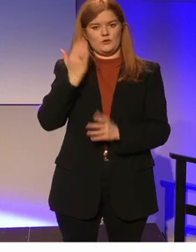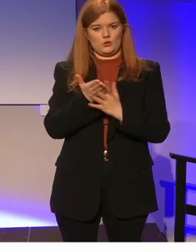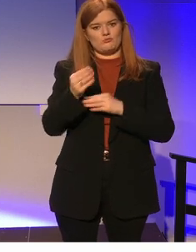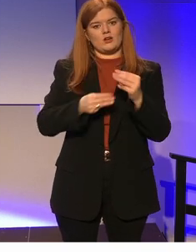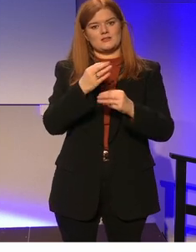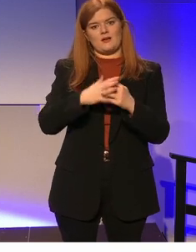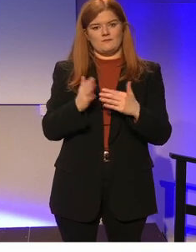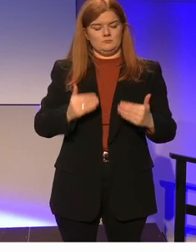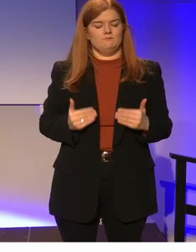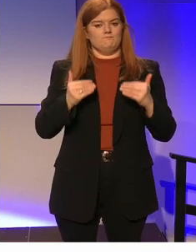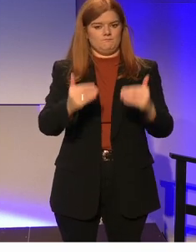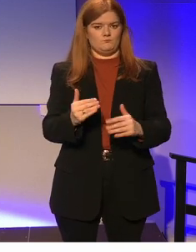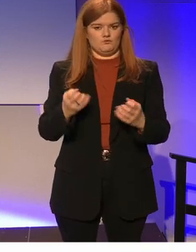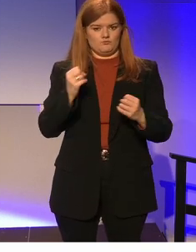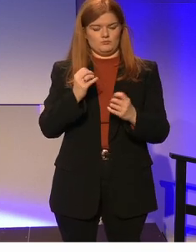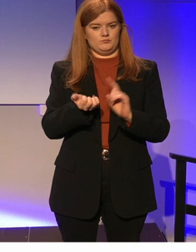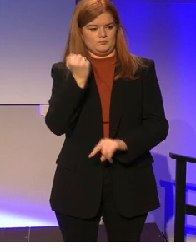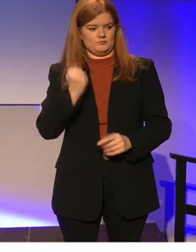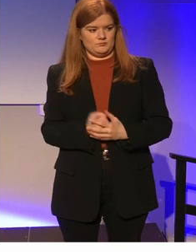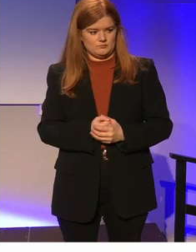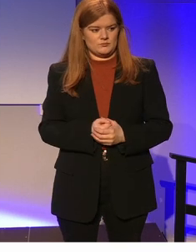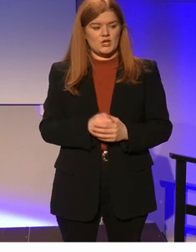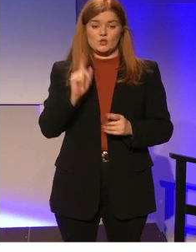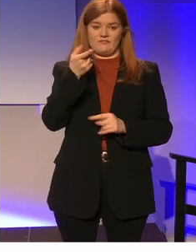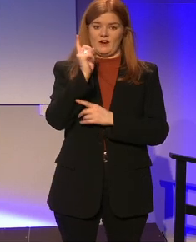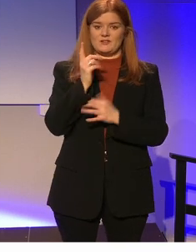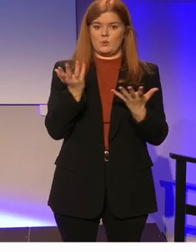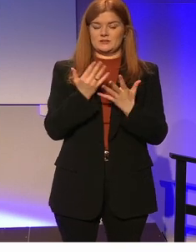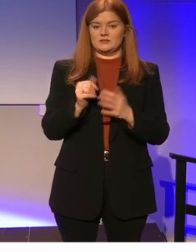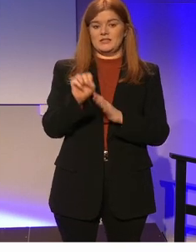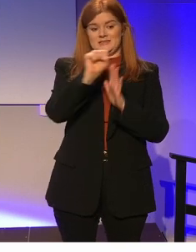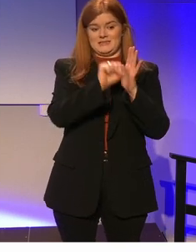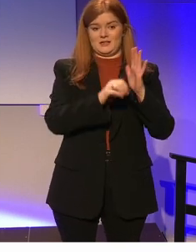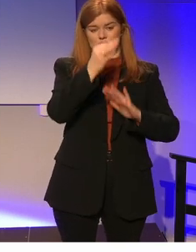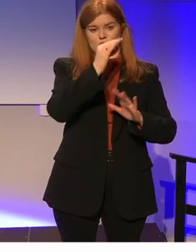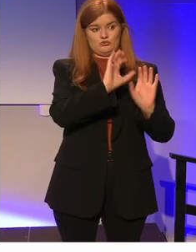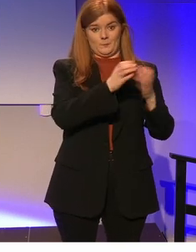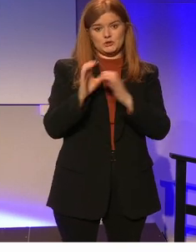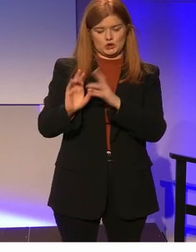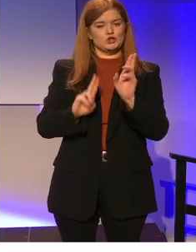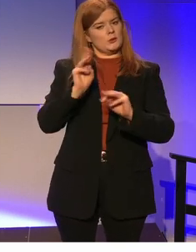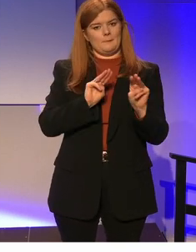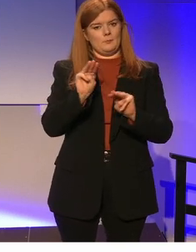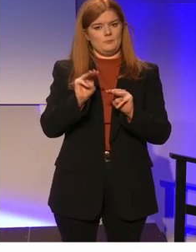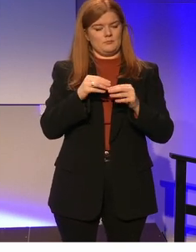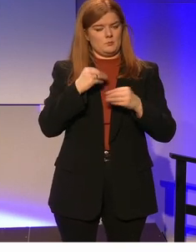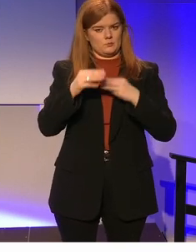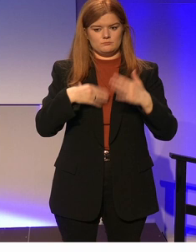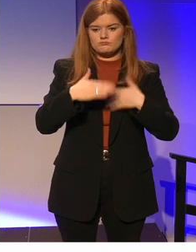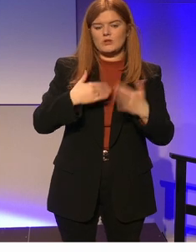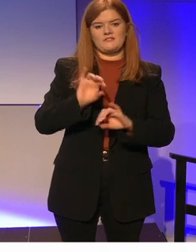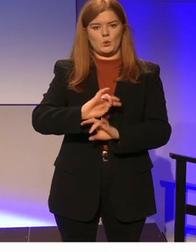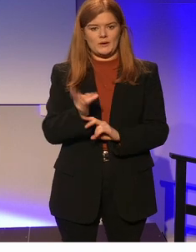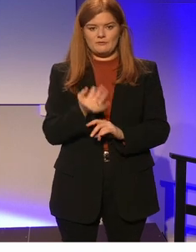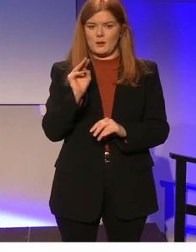process of progressive realisation. And it advised that state parties should move as expediously and effectively